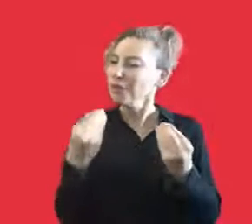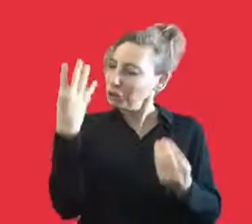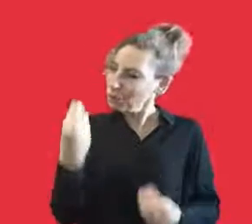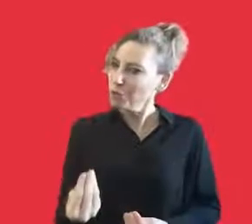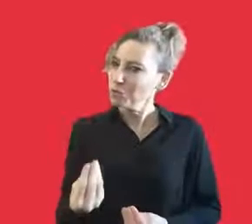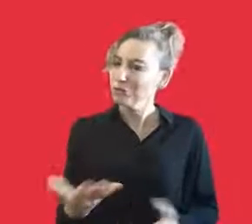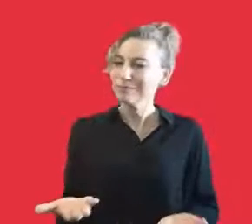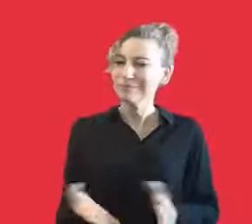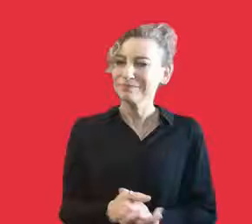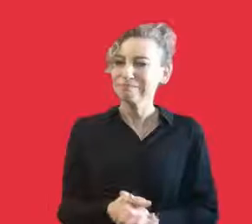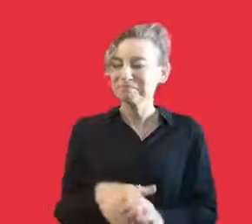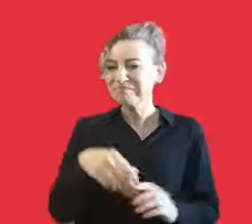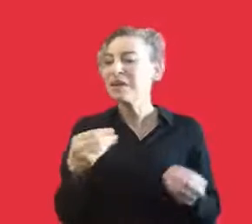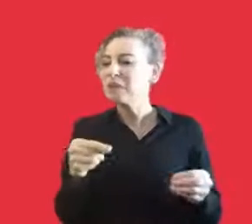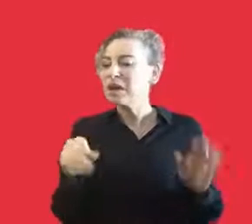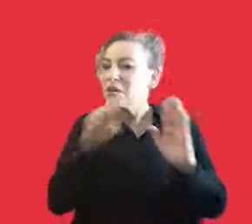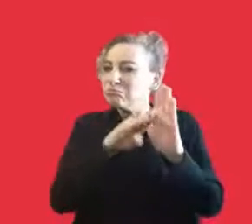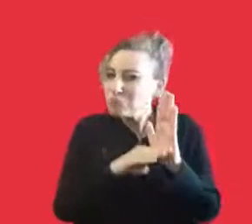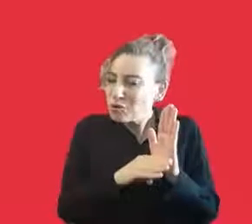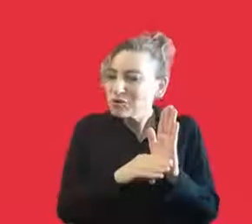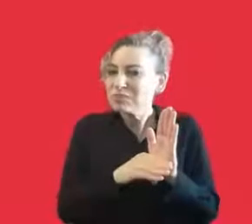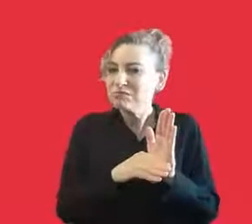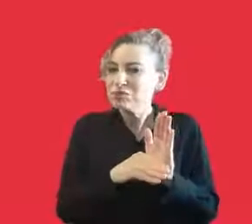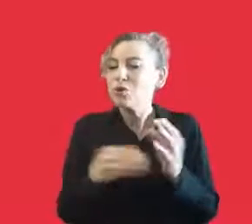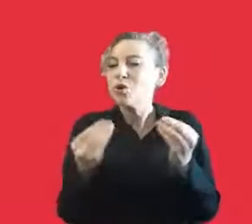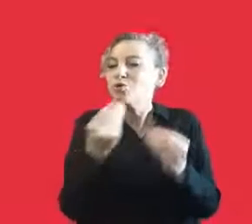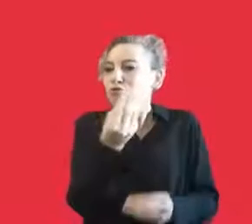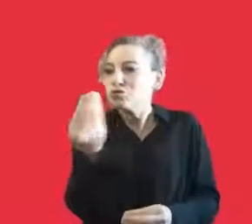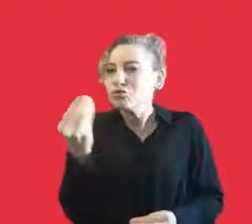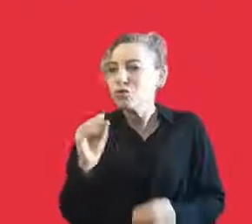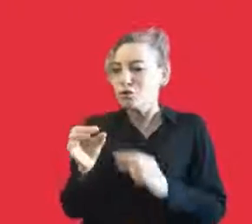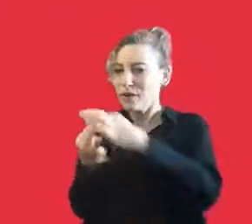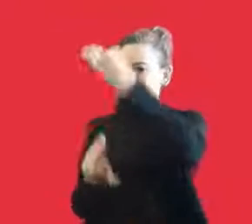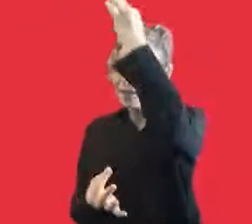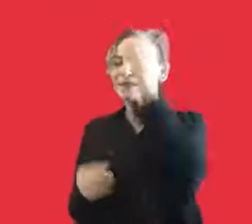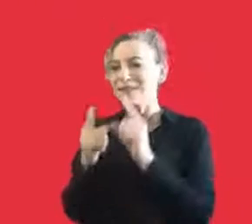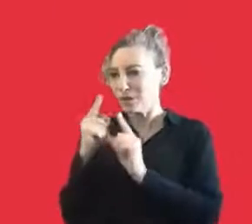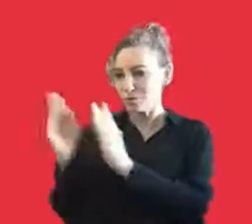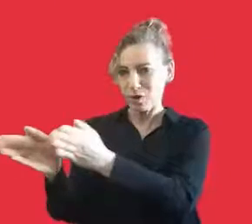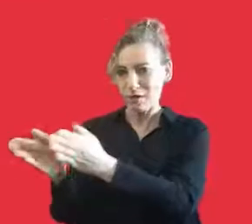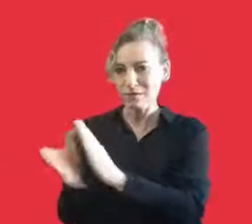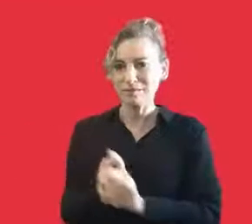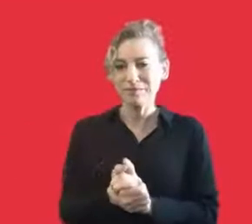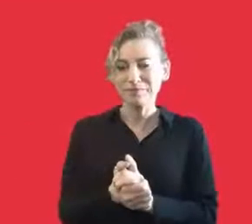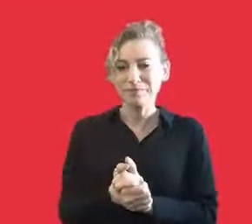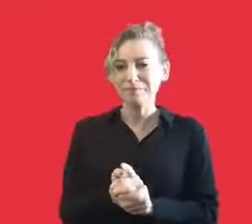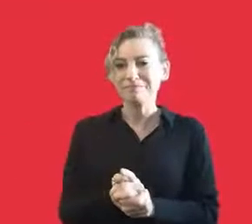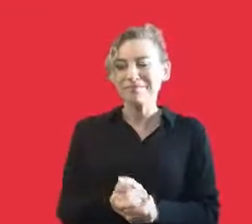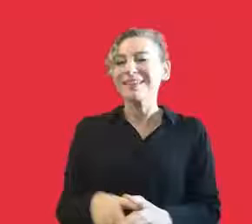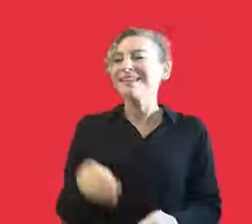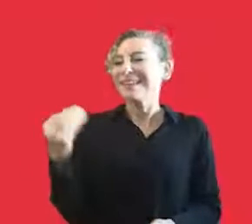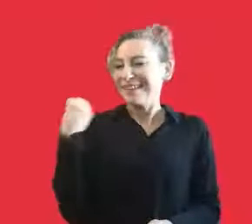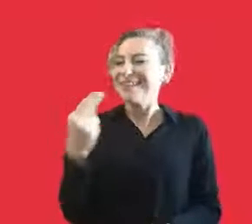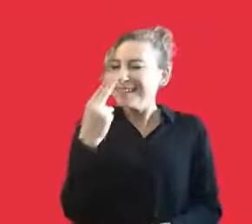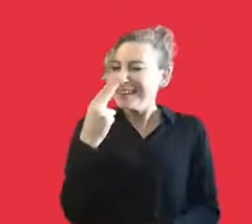is a very good time because with this event, I think this is the opportunity to reach more people and we are used to it